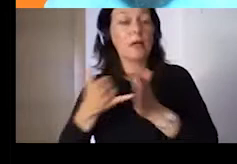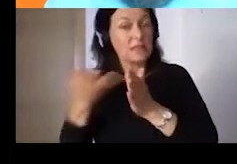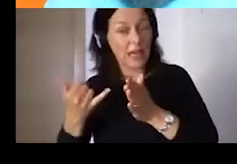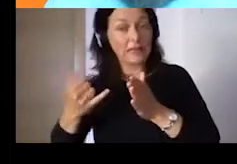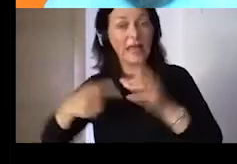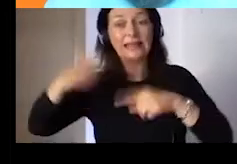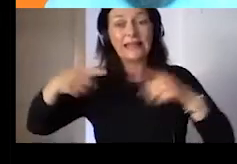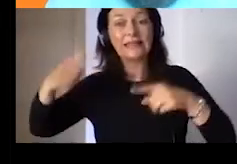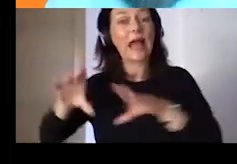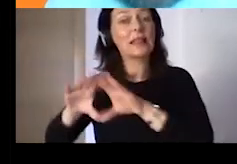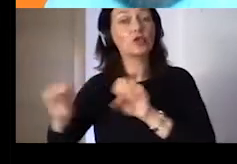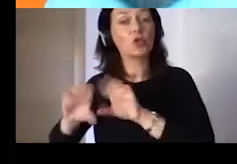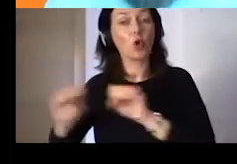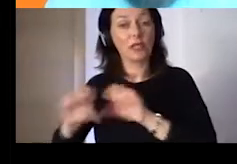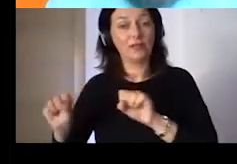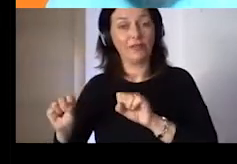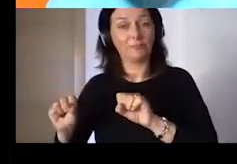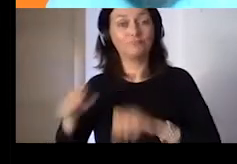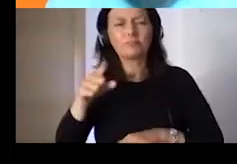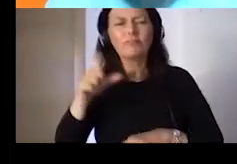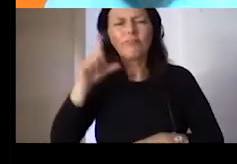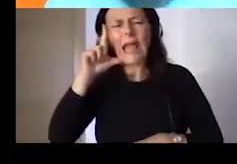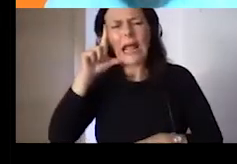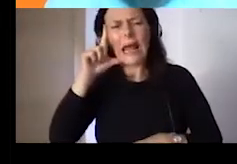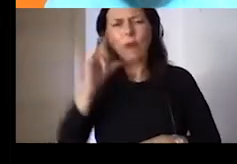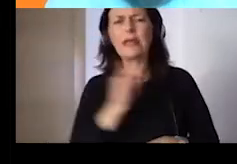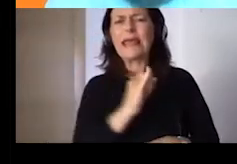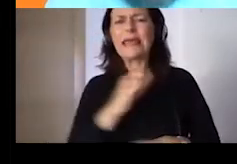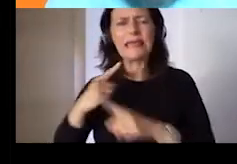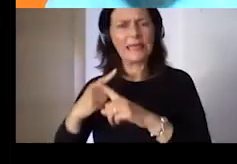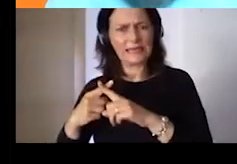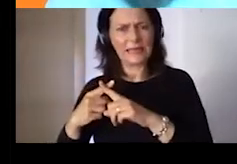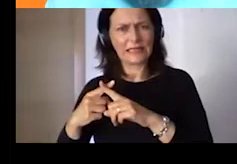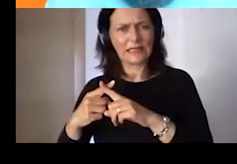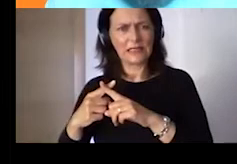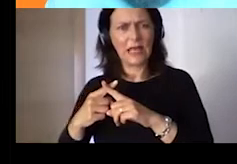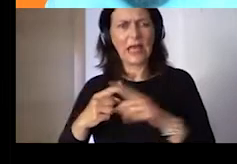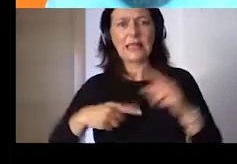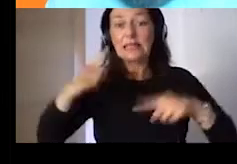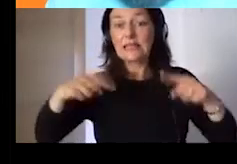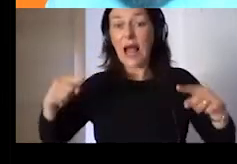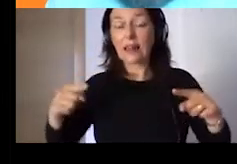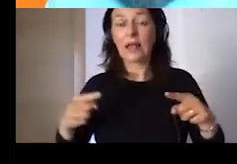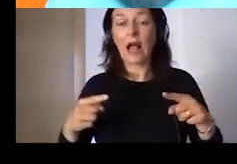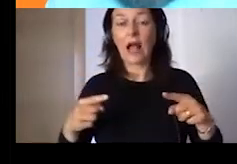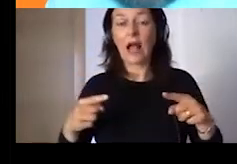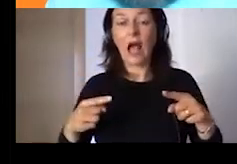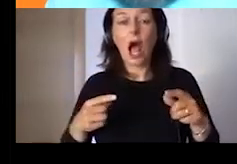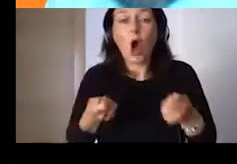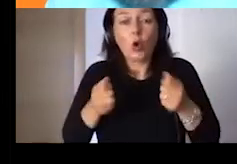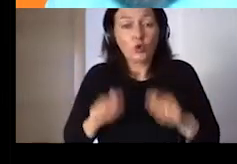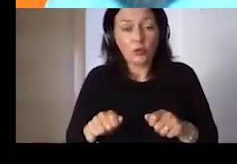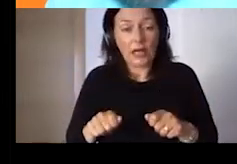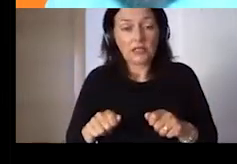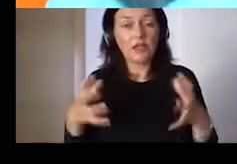you already see more or less how the European countries stand towards the different areas of